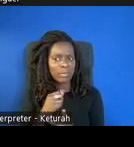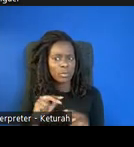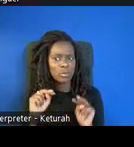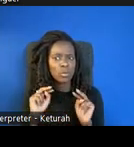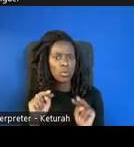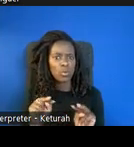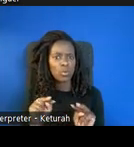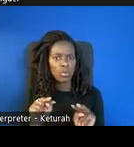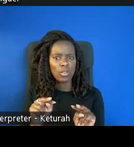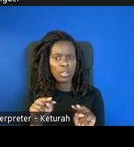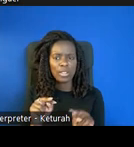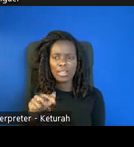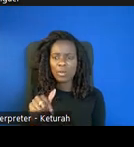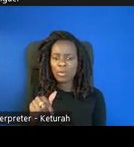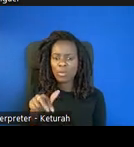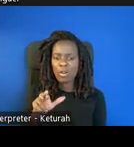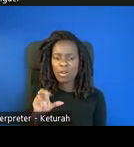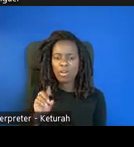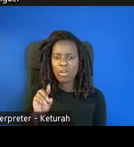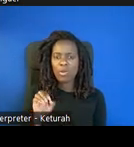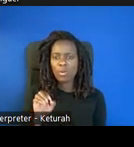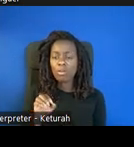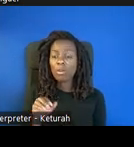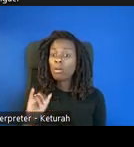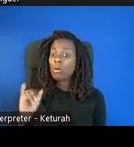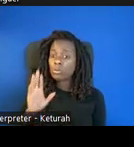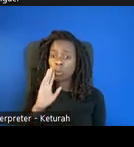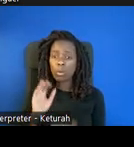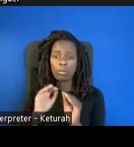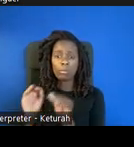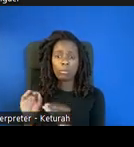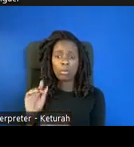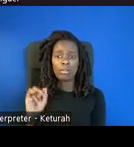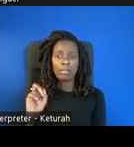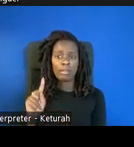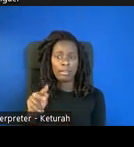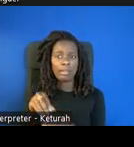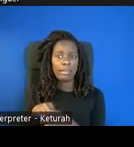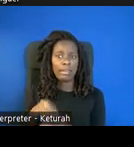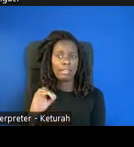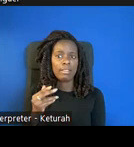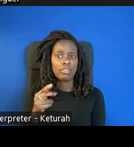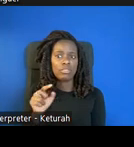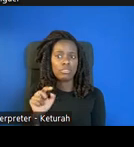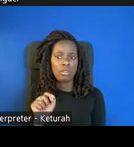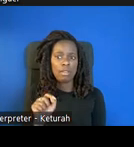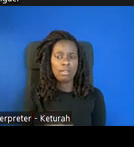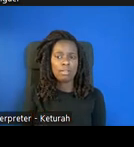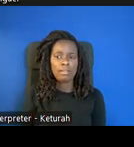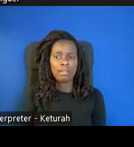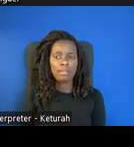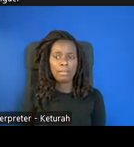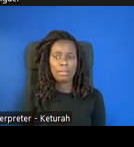that QR code. And we're also going to put the link in the chat at some point during today's session